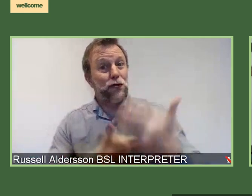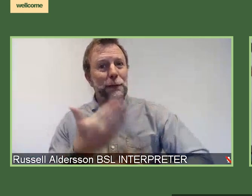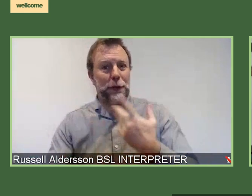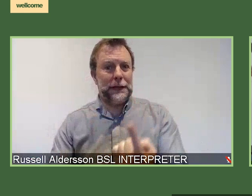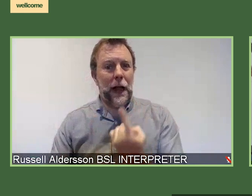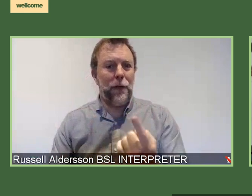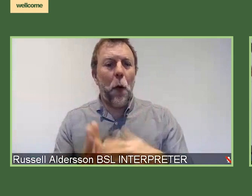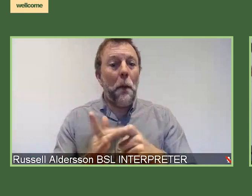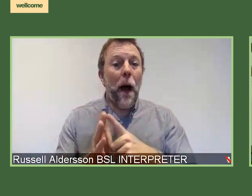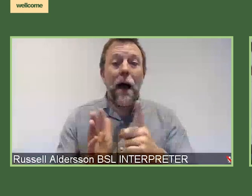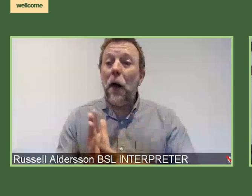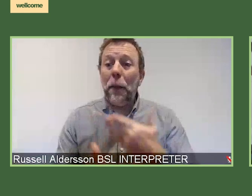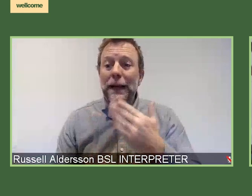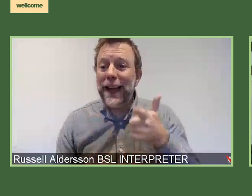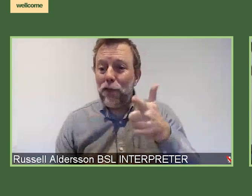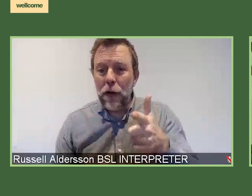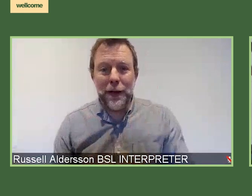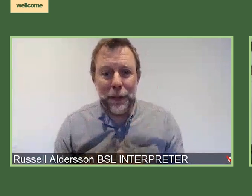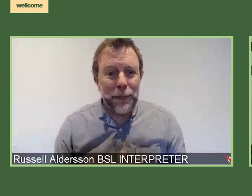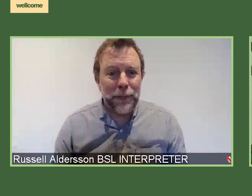ask you to turn your camera on and introduce yourself?